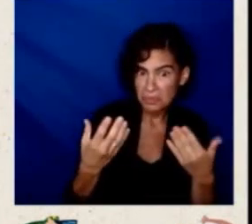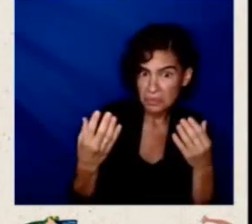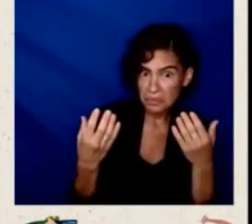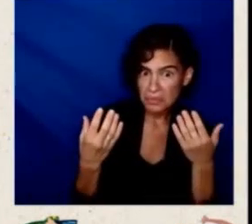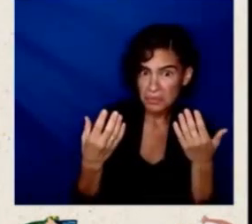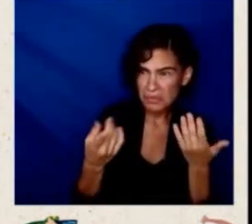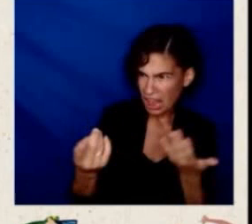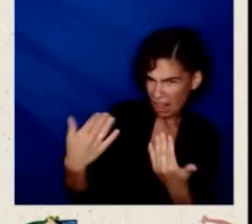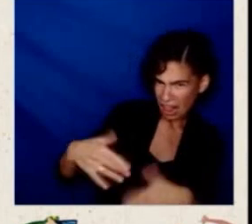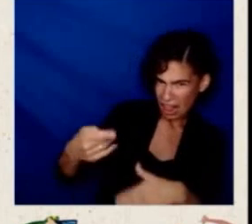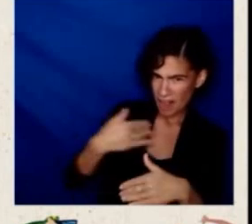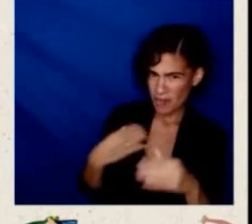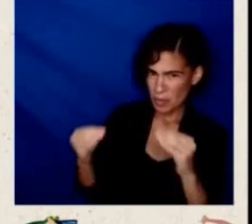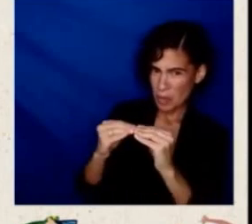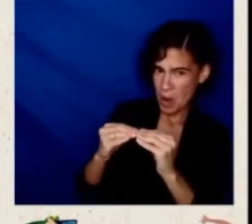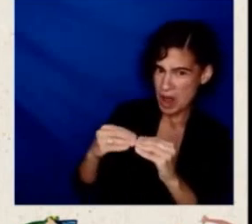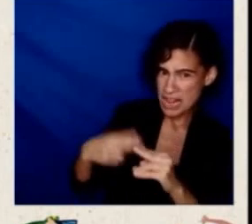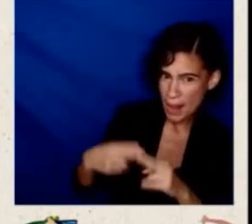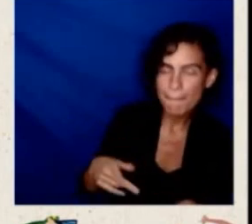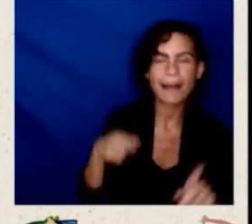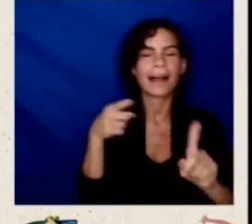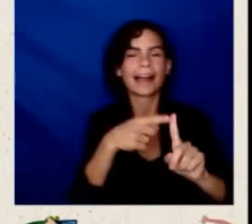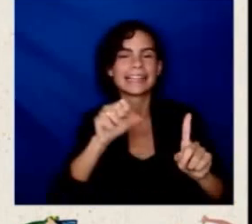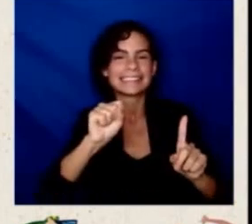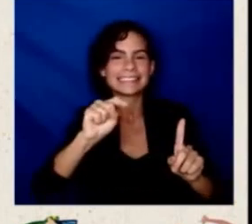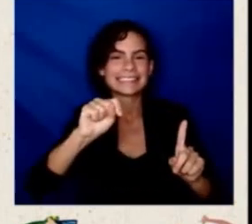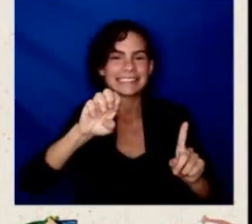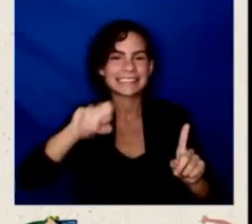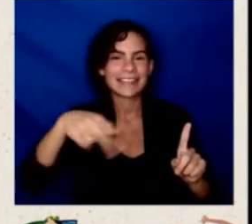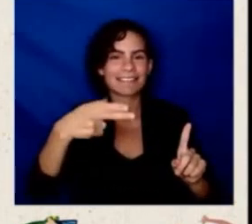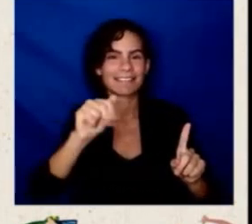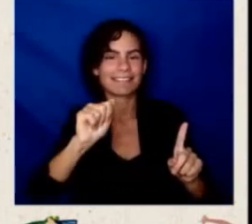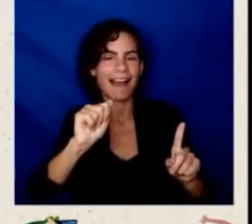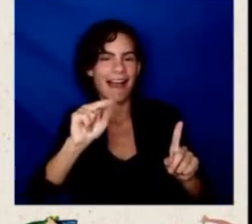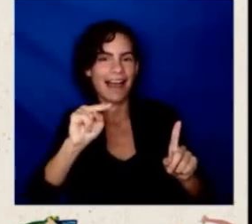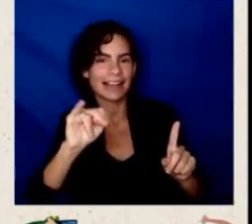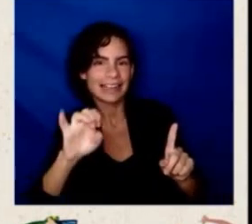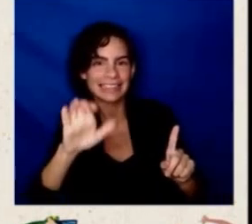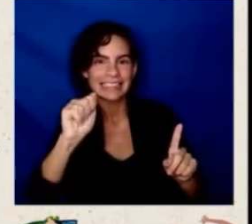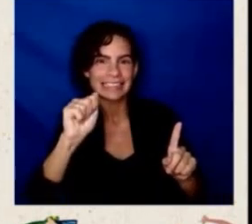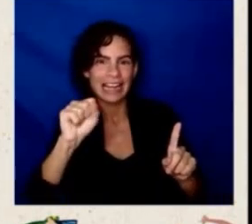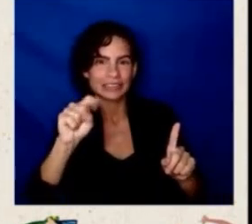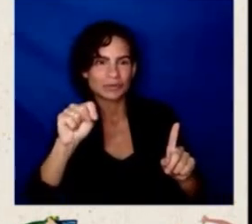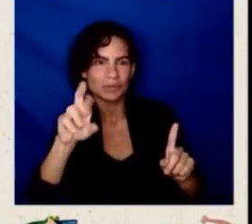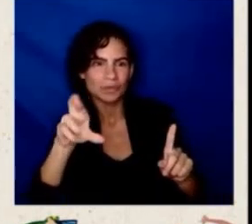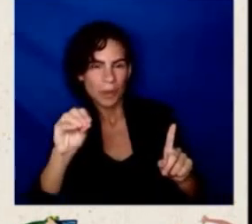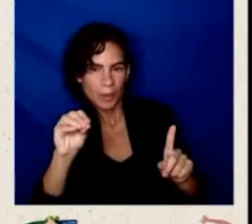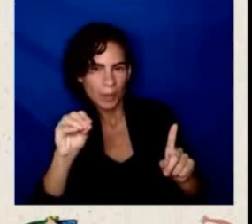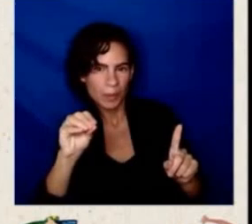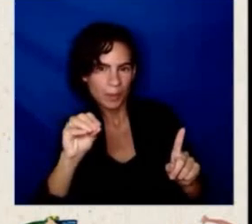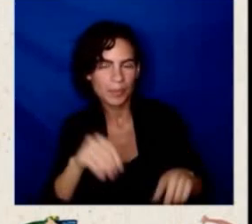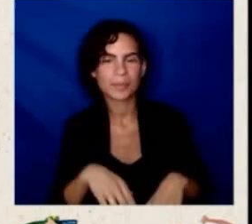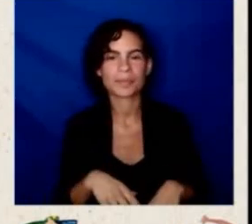nurse assistant and was recently naturalized. The question is for Secretary Mayorkas. Go ahead.